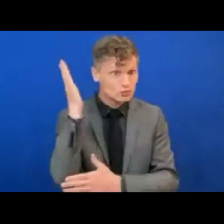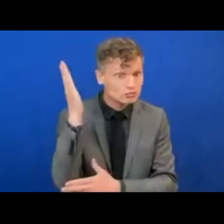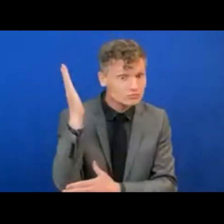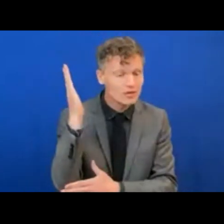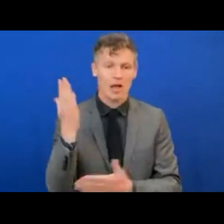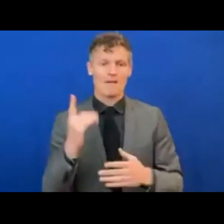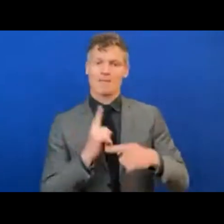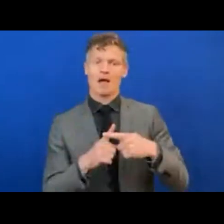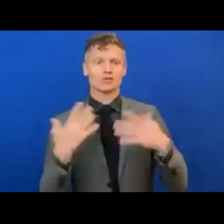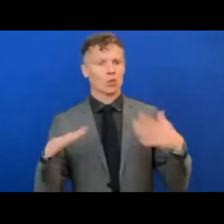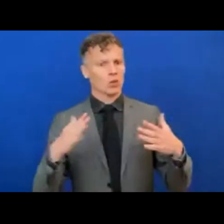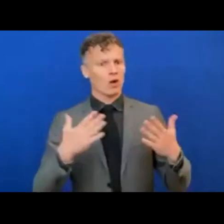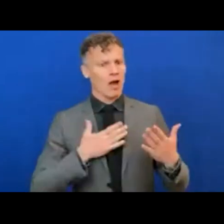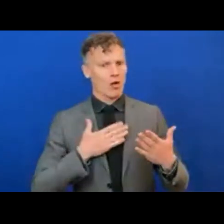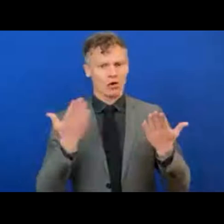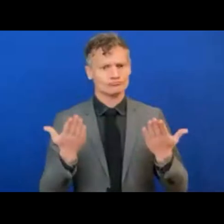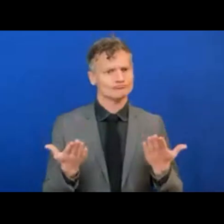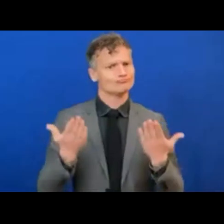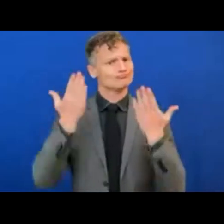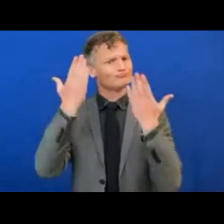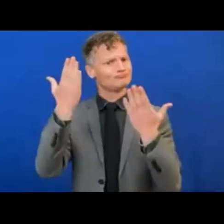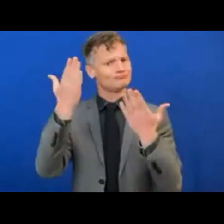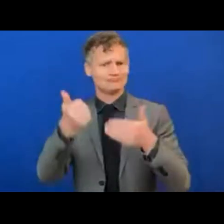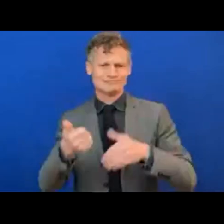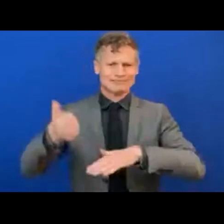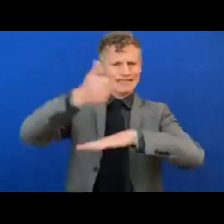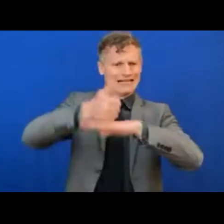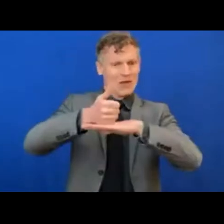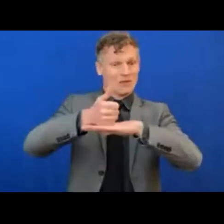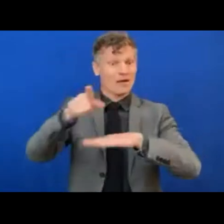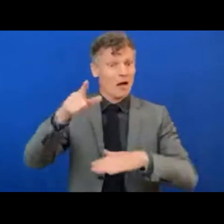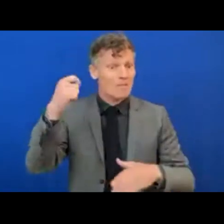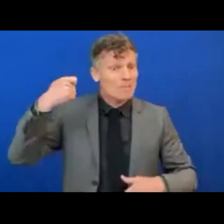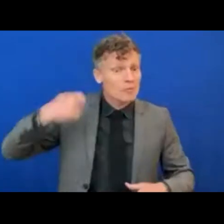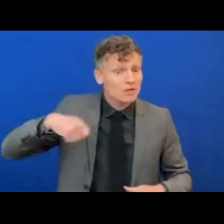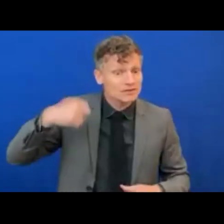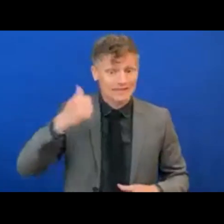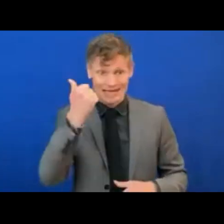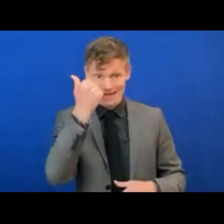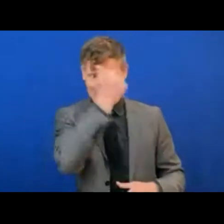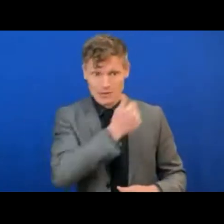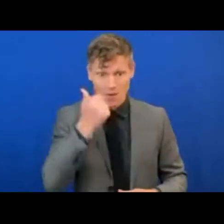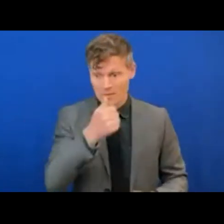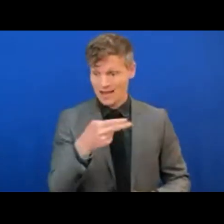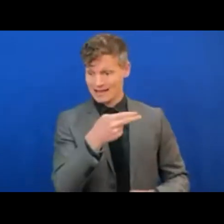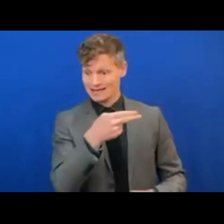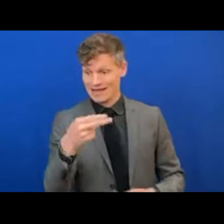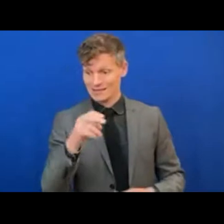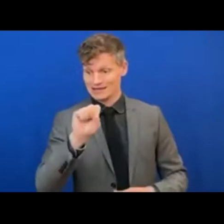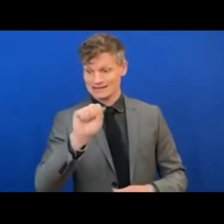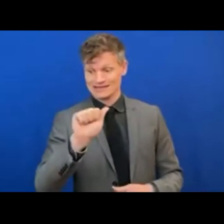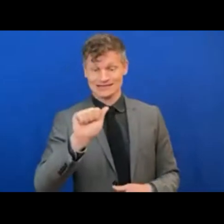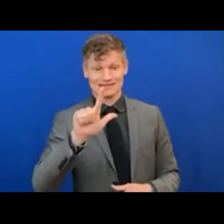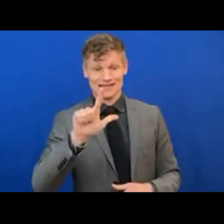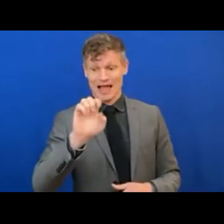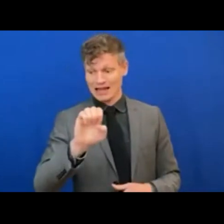Salework Zudeh, President of the Federal Democratic Republic of Ethiopia. We're very pleased to have her joining us.